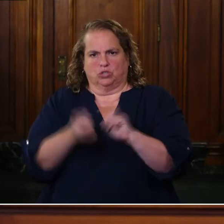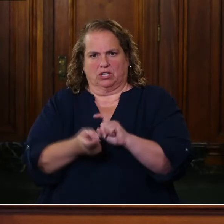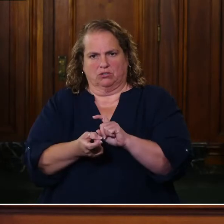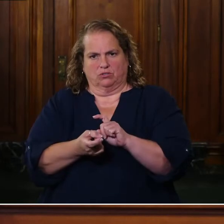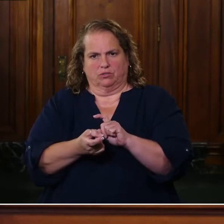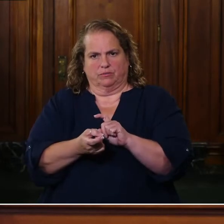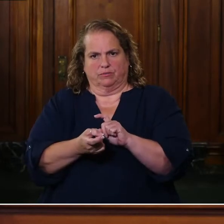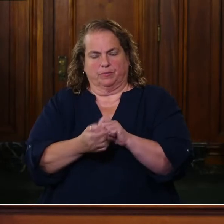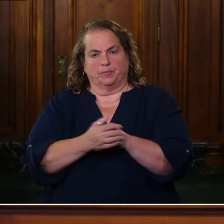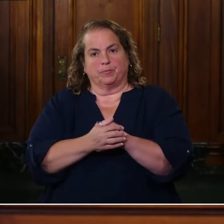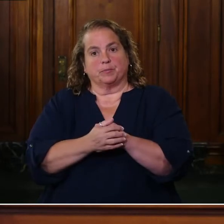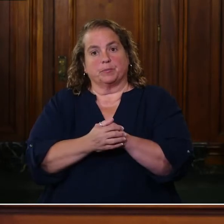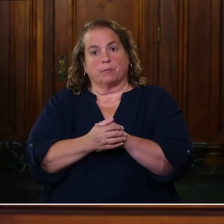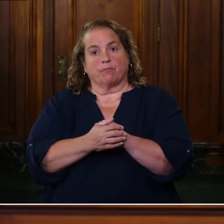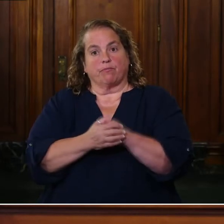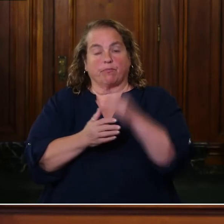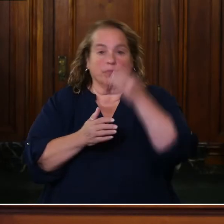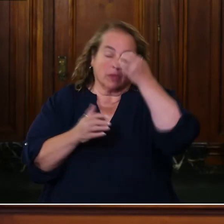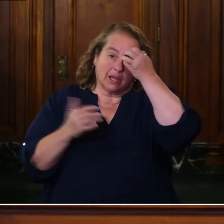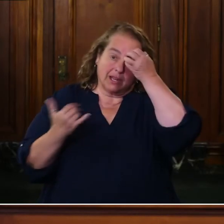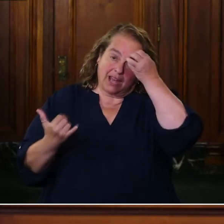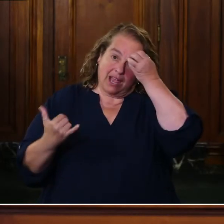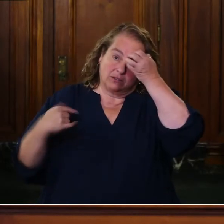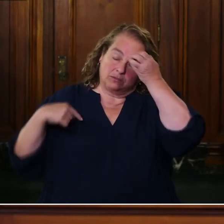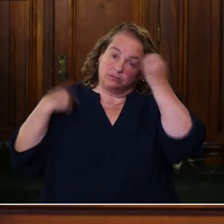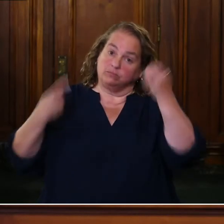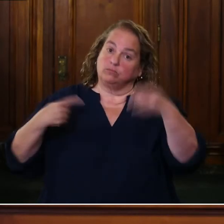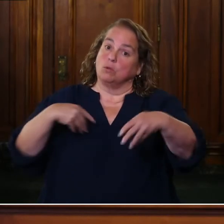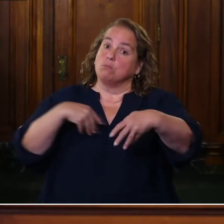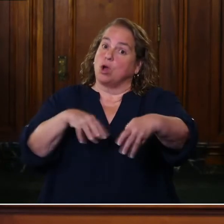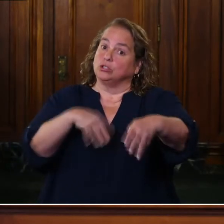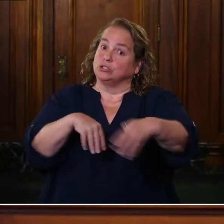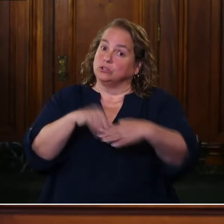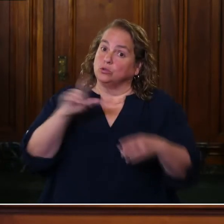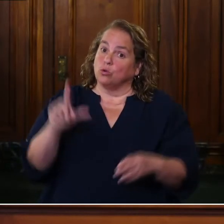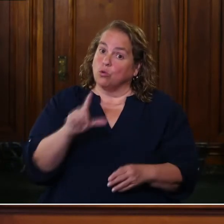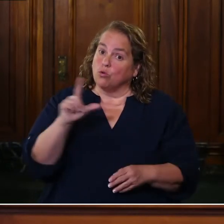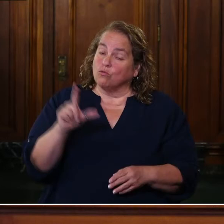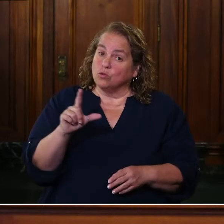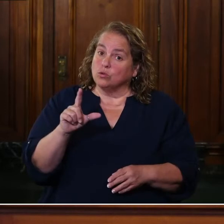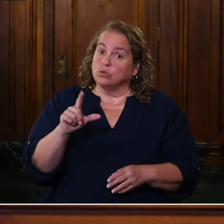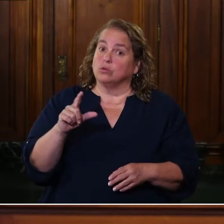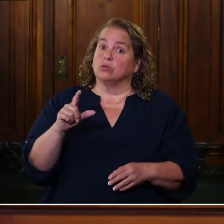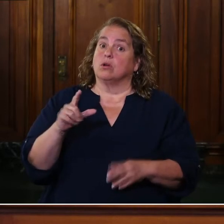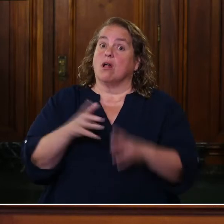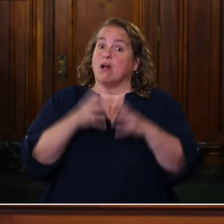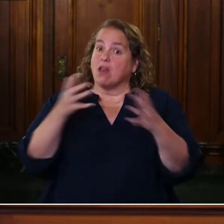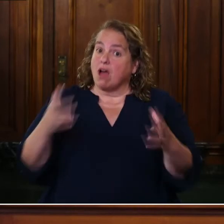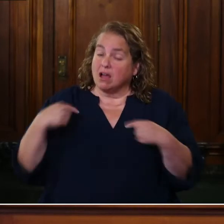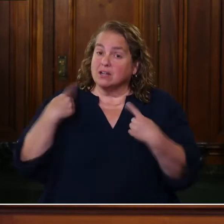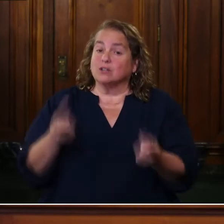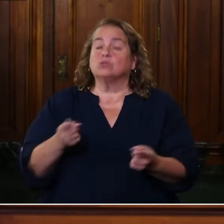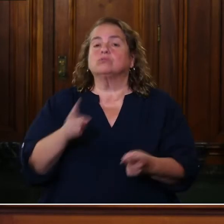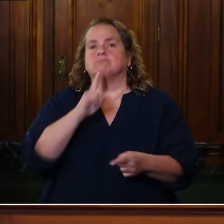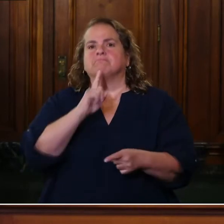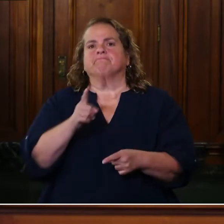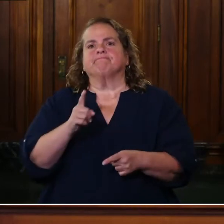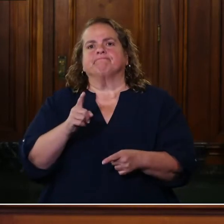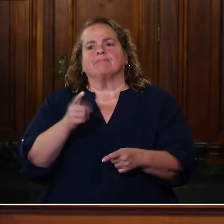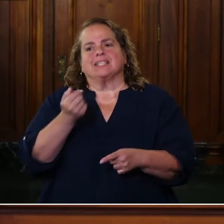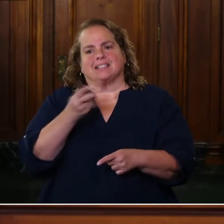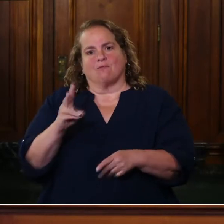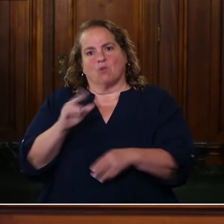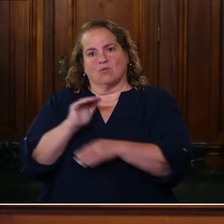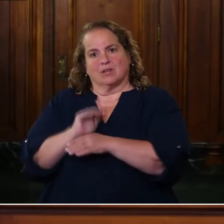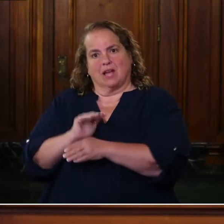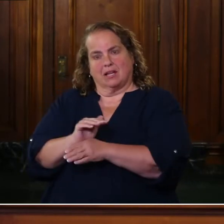The marches that have been going on in Louisville, certainly the last several nights, if